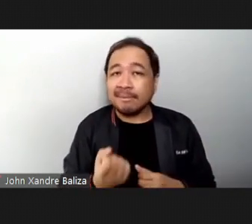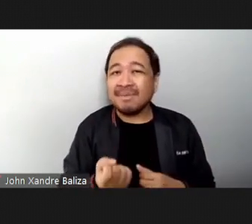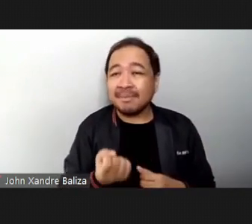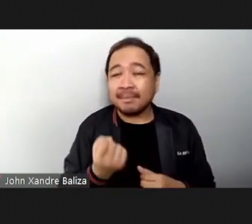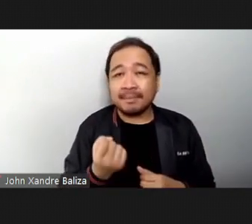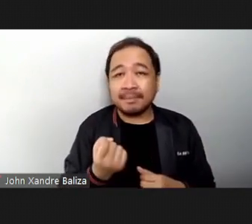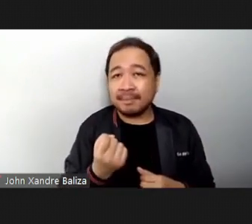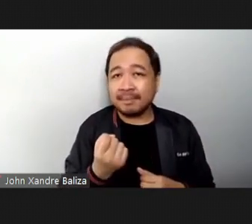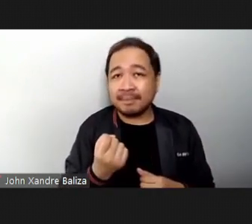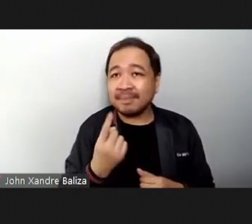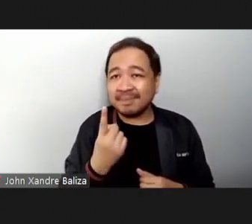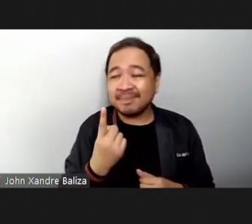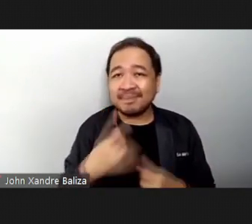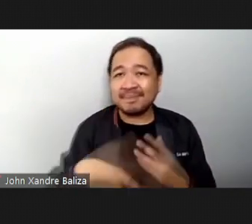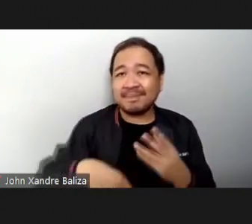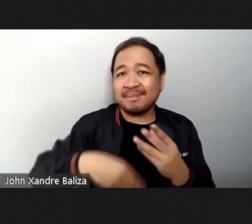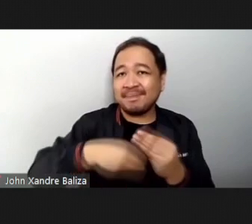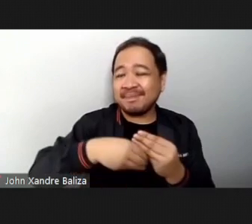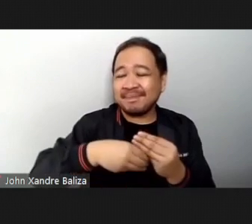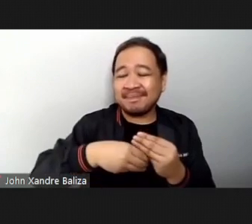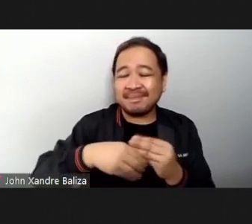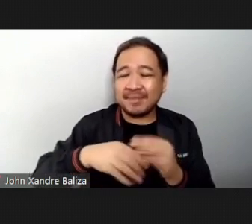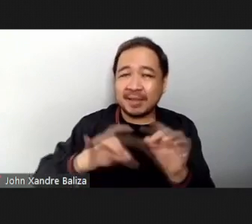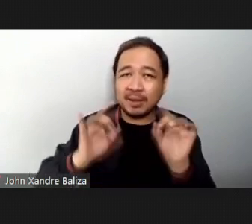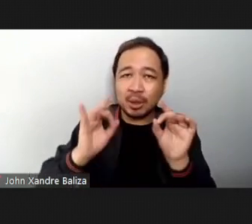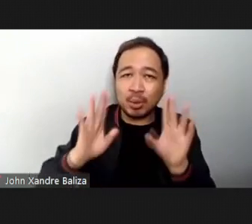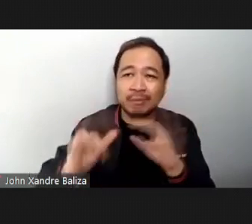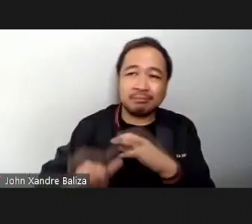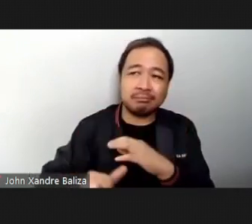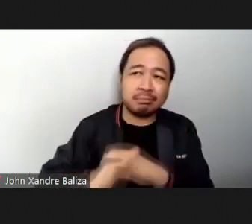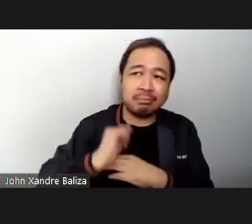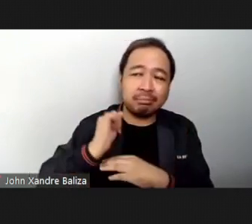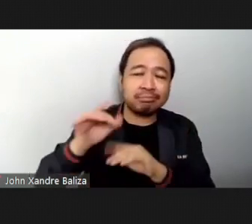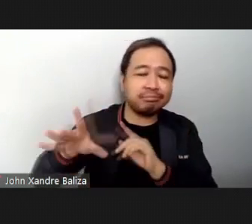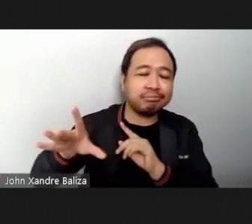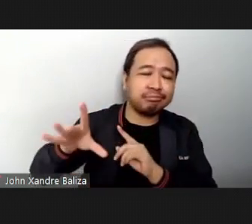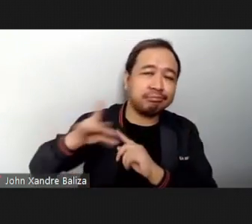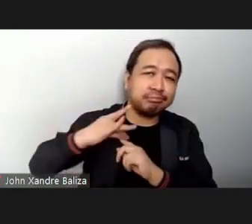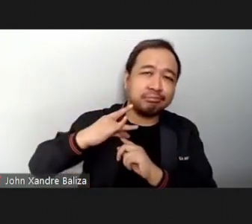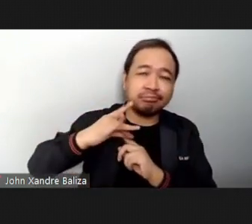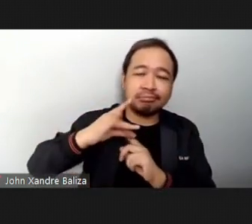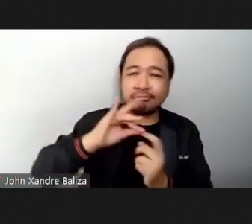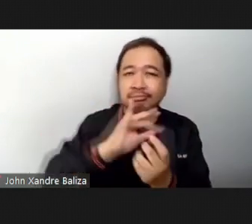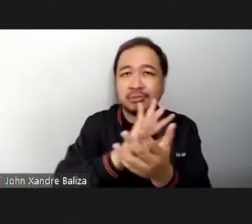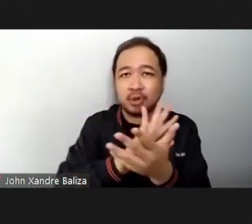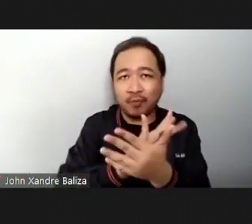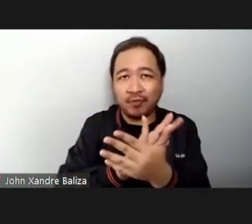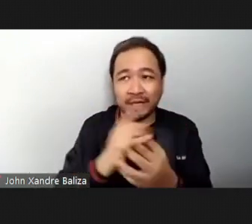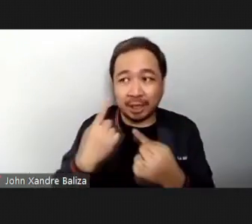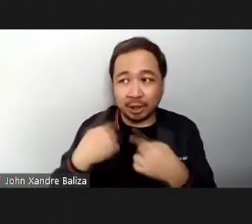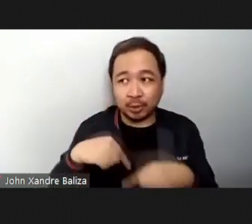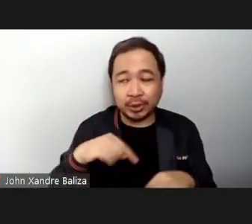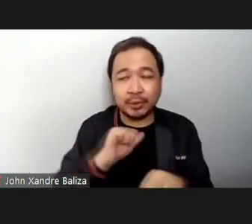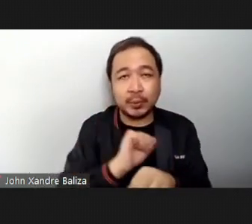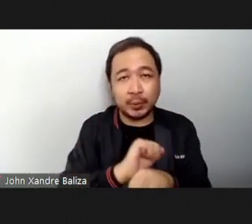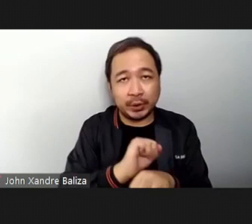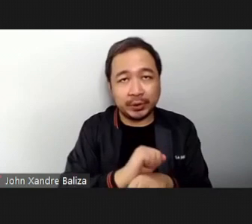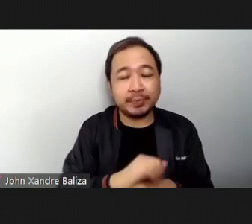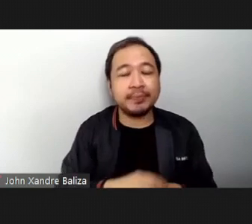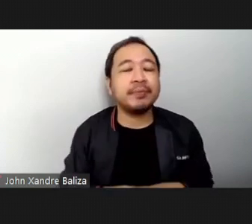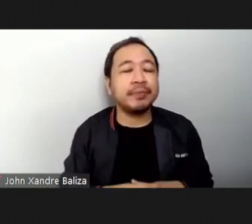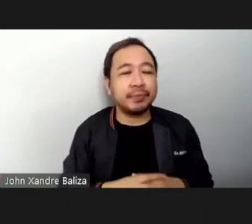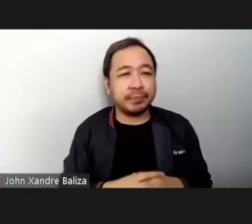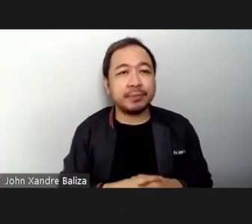getting infected by COVID While doing your duties And also of course